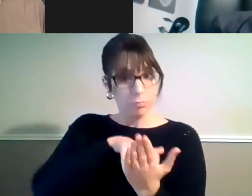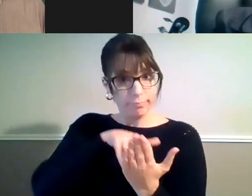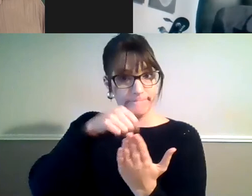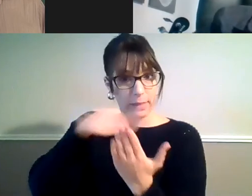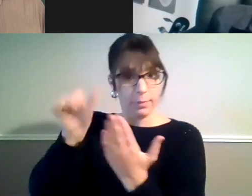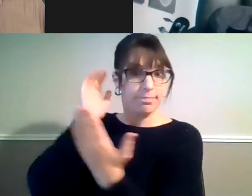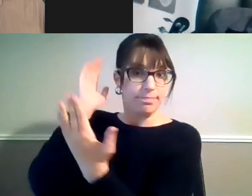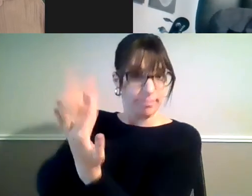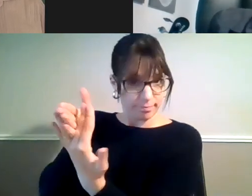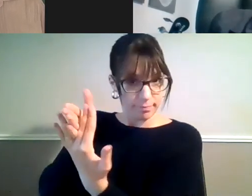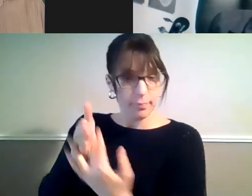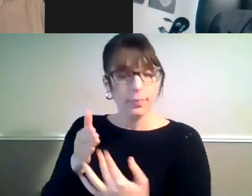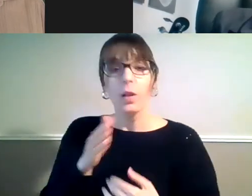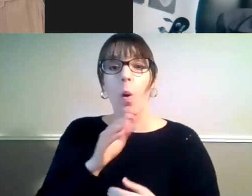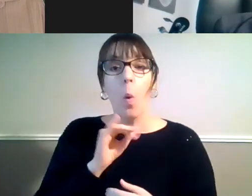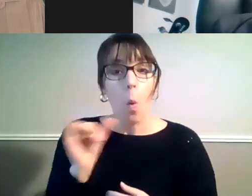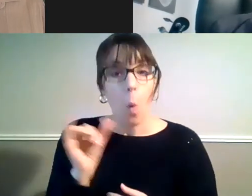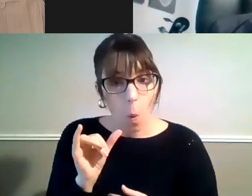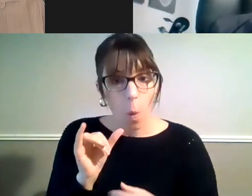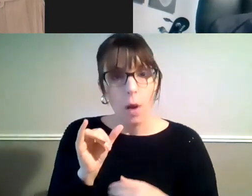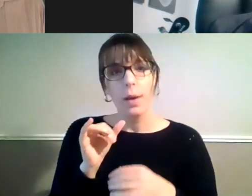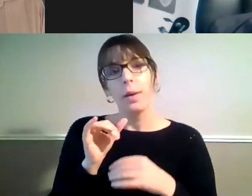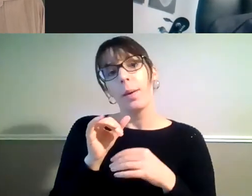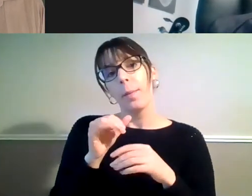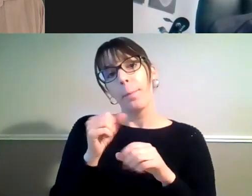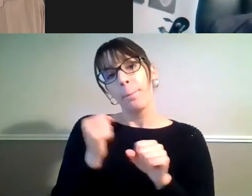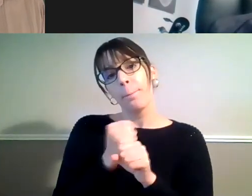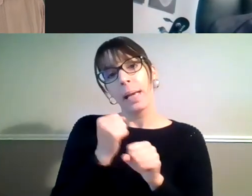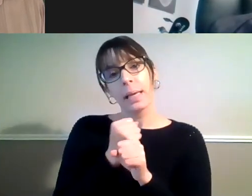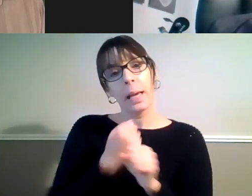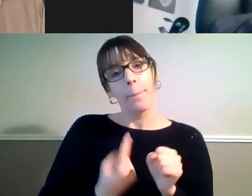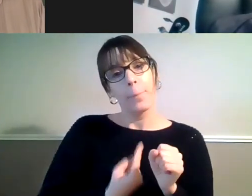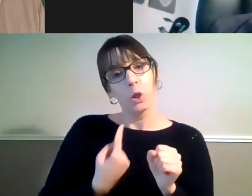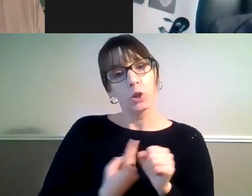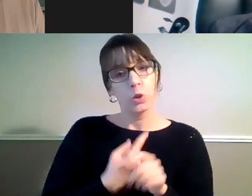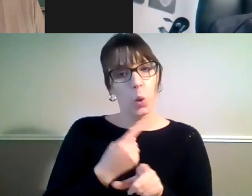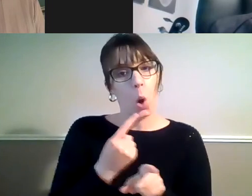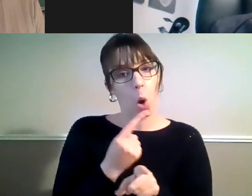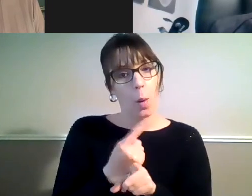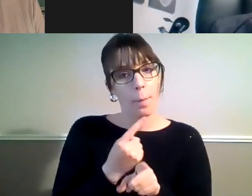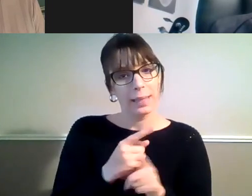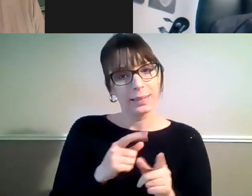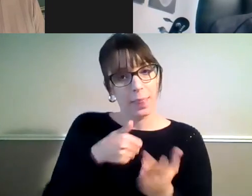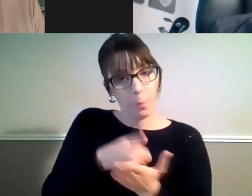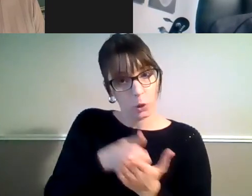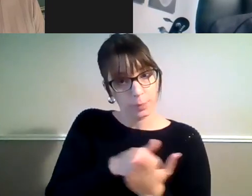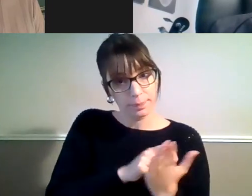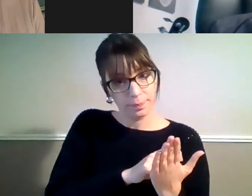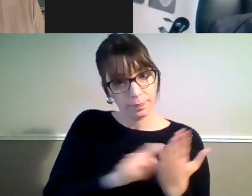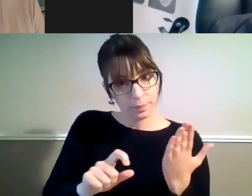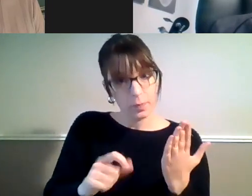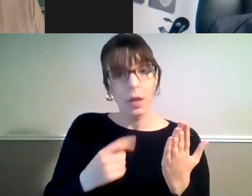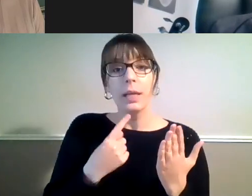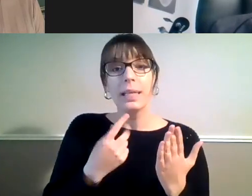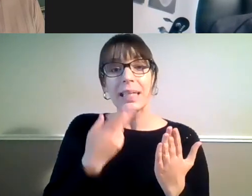people making personal comments and that's why those lines at the bottom of the letter are really important because if you've personalized